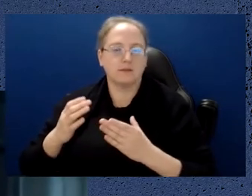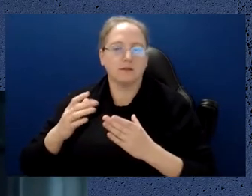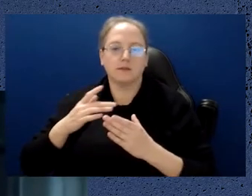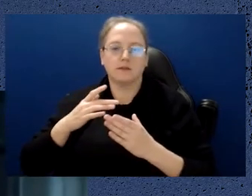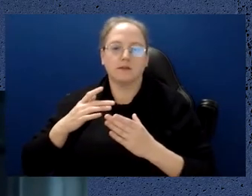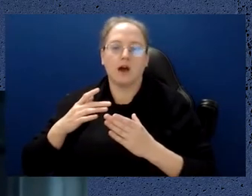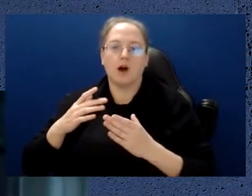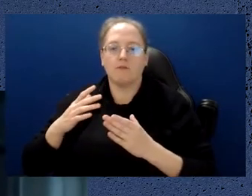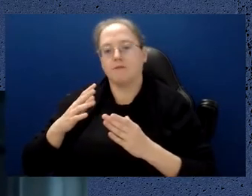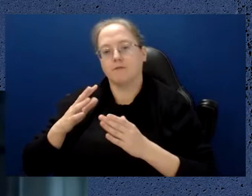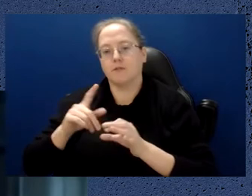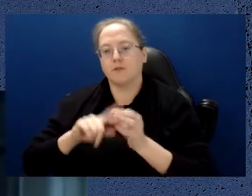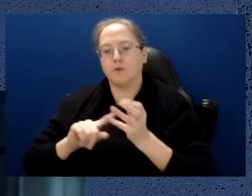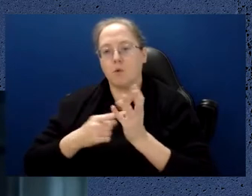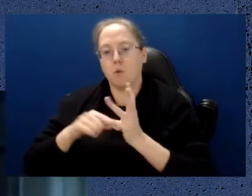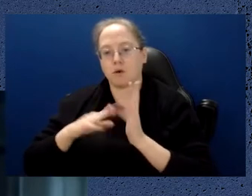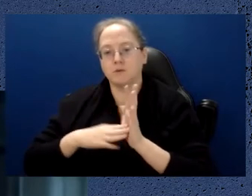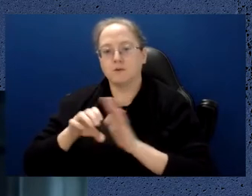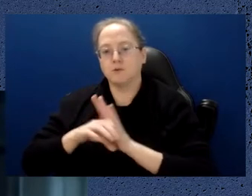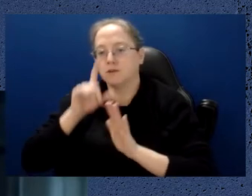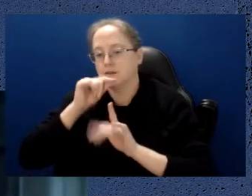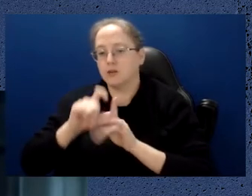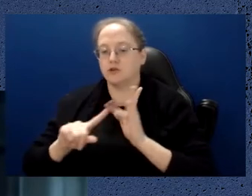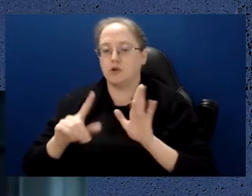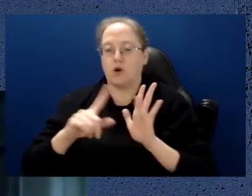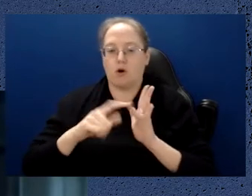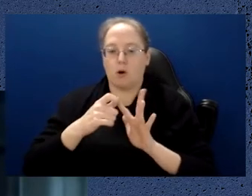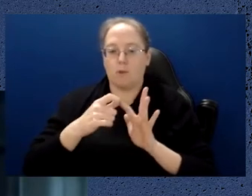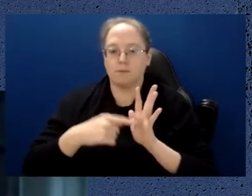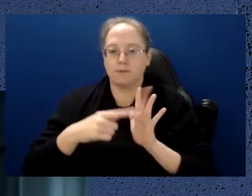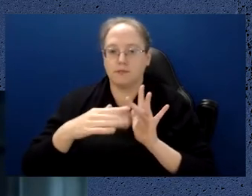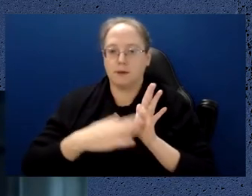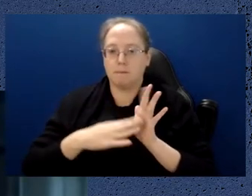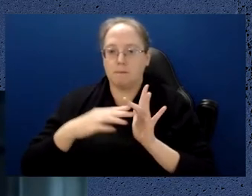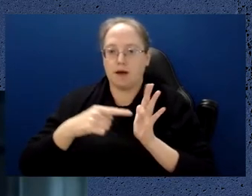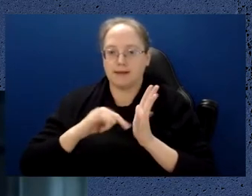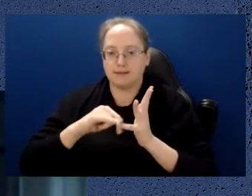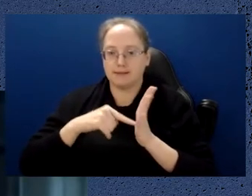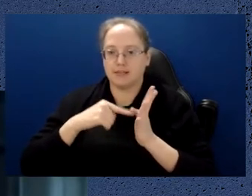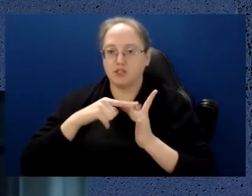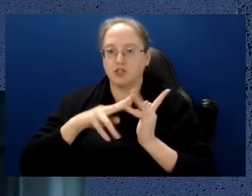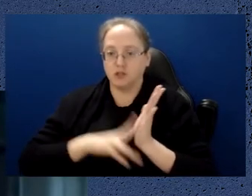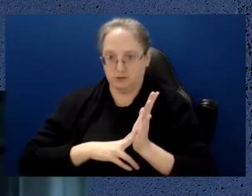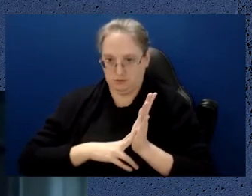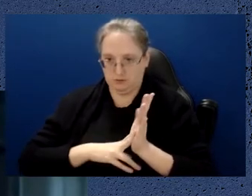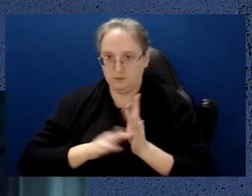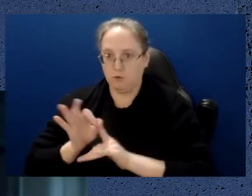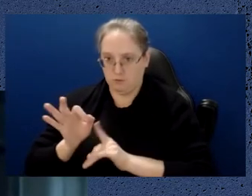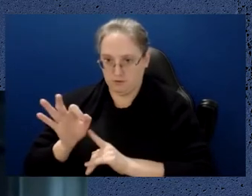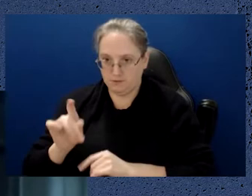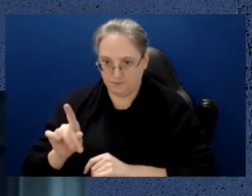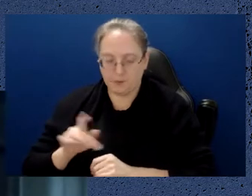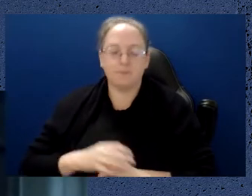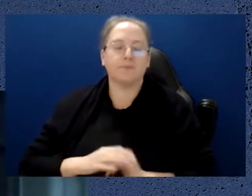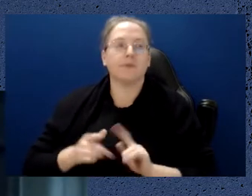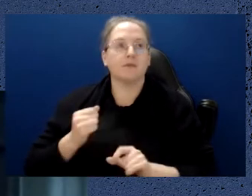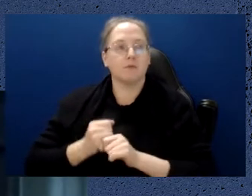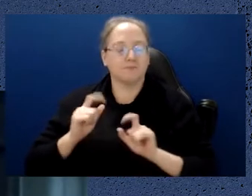computers will solve are so-called optimization problems. So if I give you an example, if we